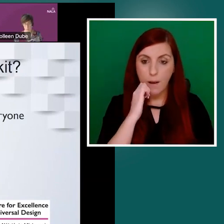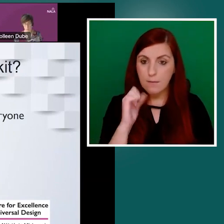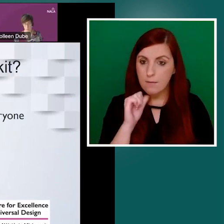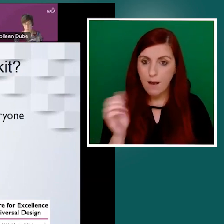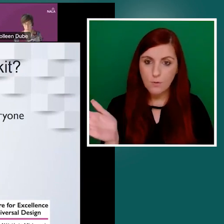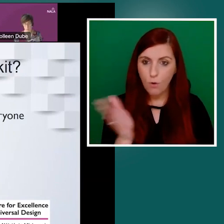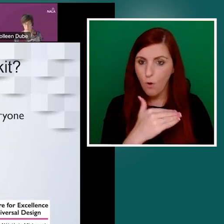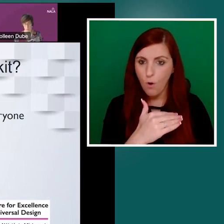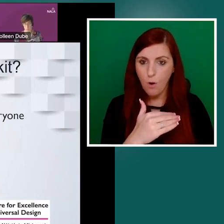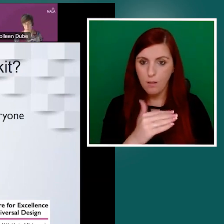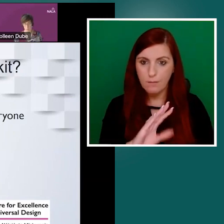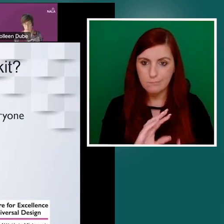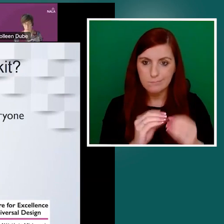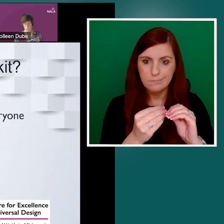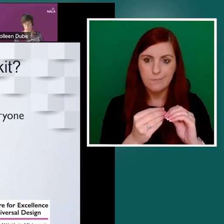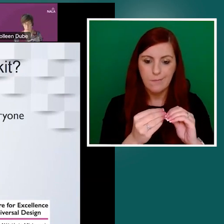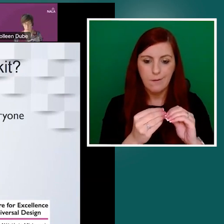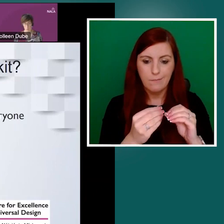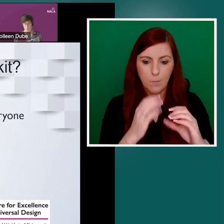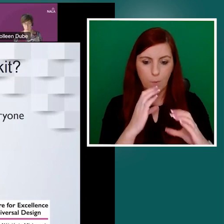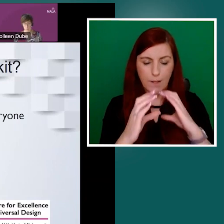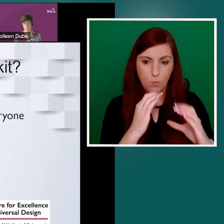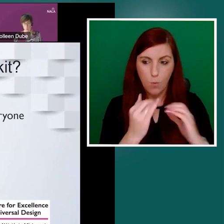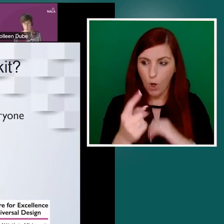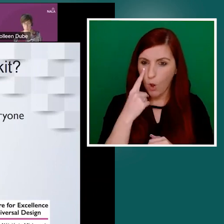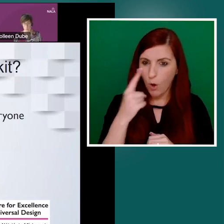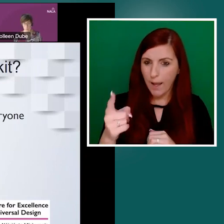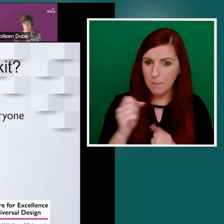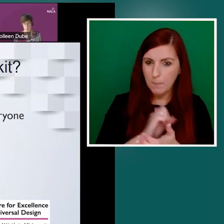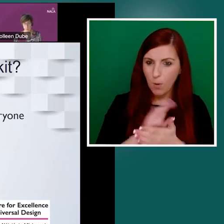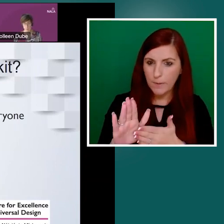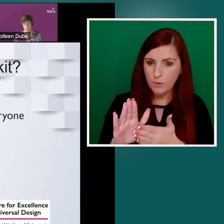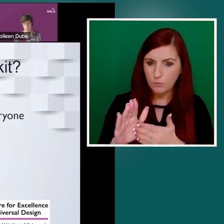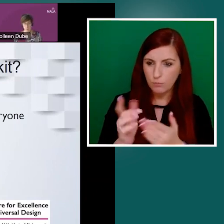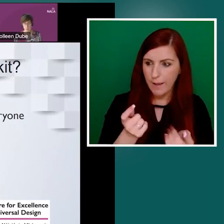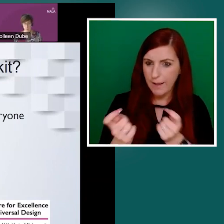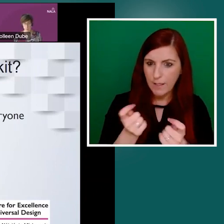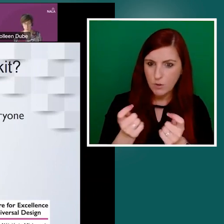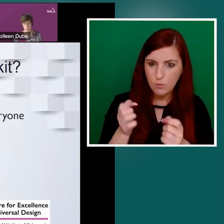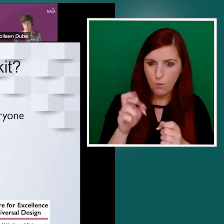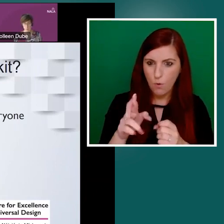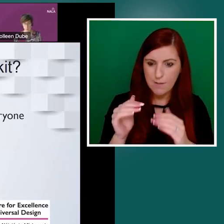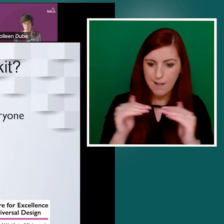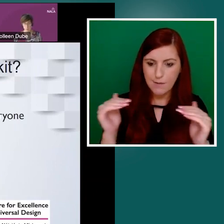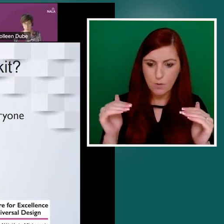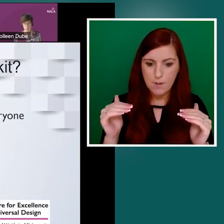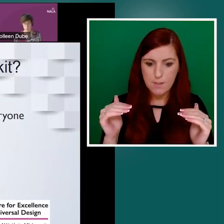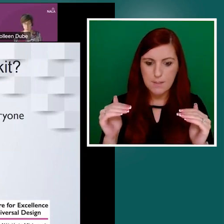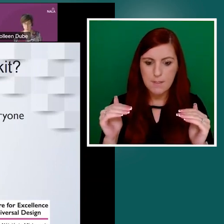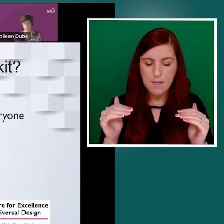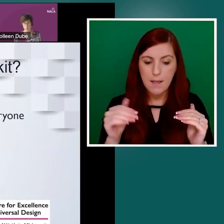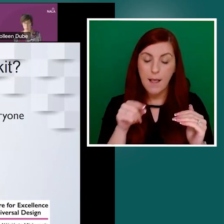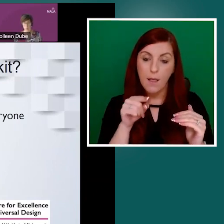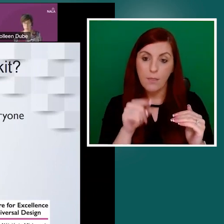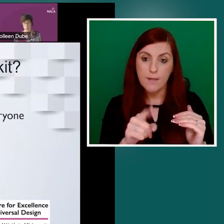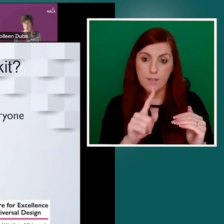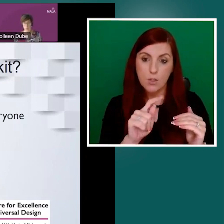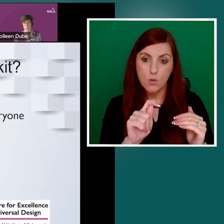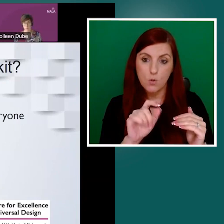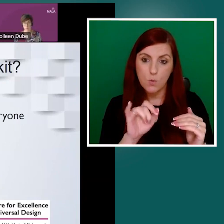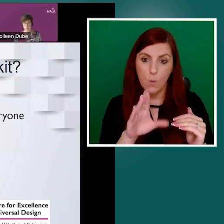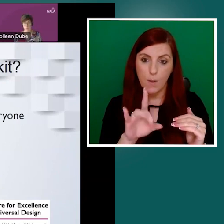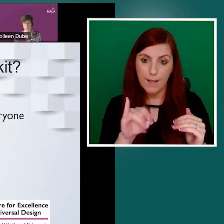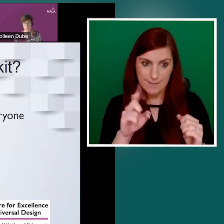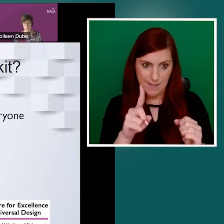they're designing their communications. This toolkit can help with awareness of related statutory obligations and